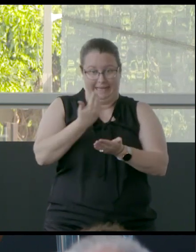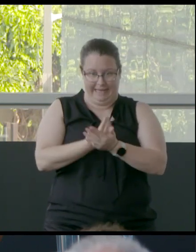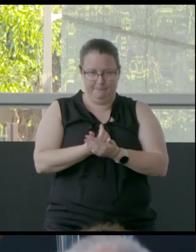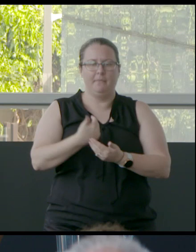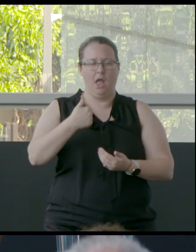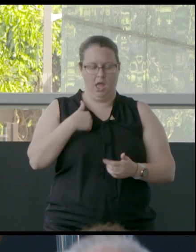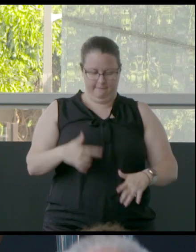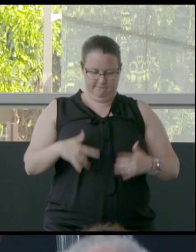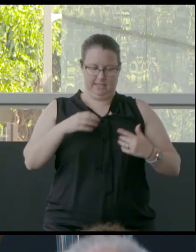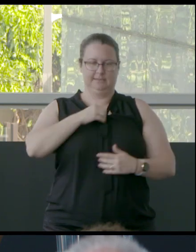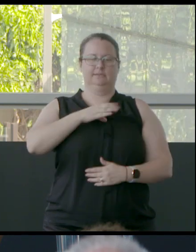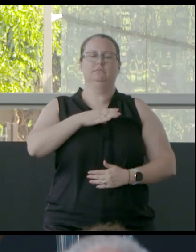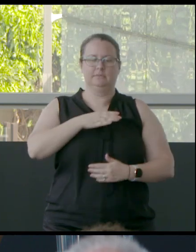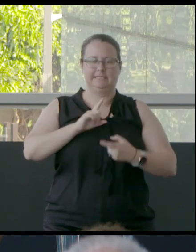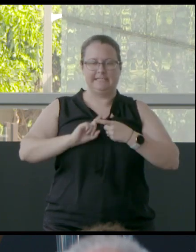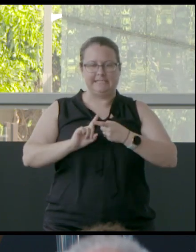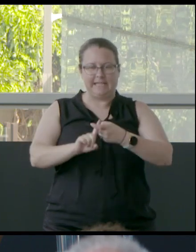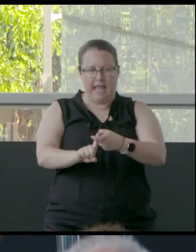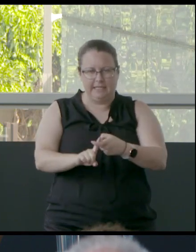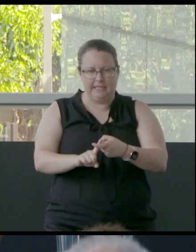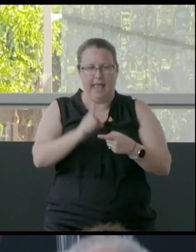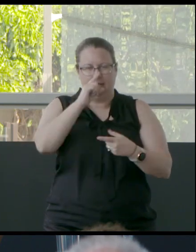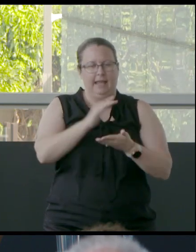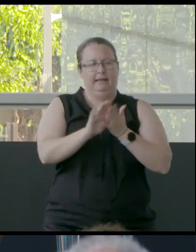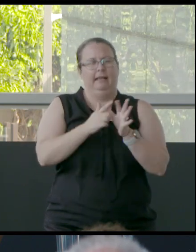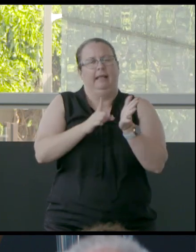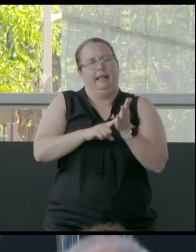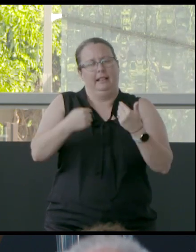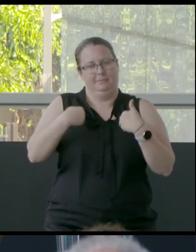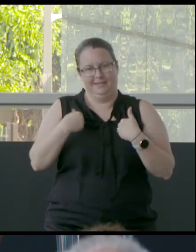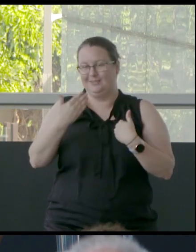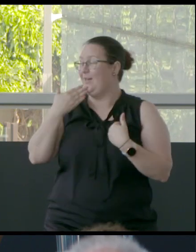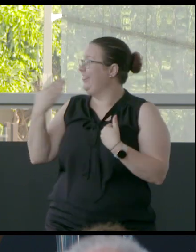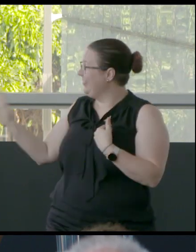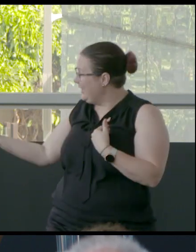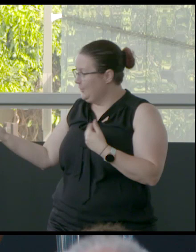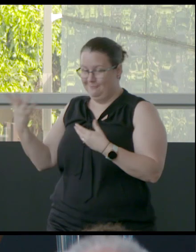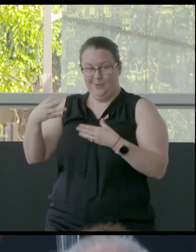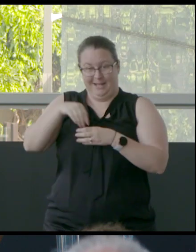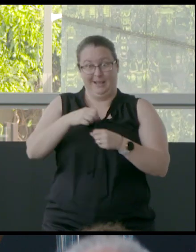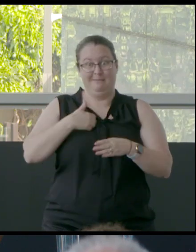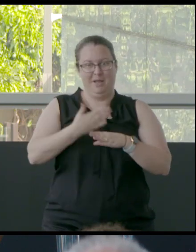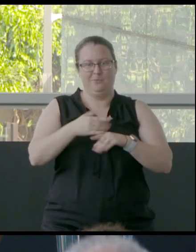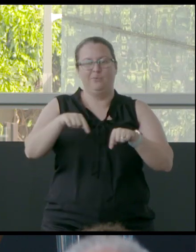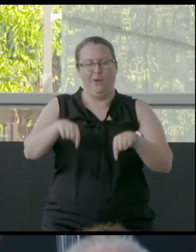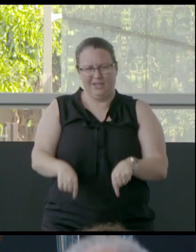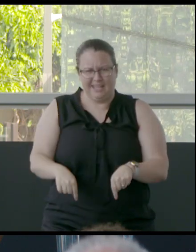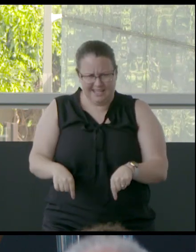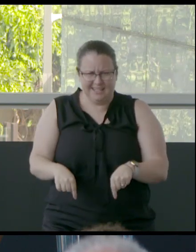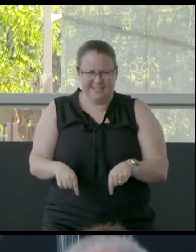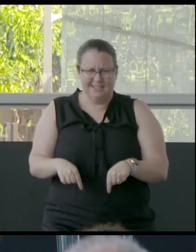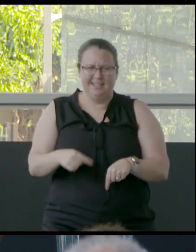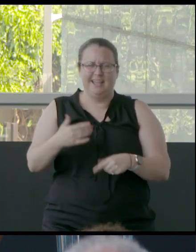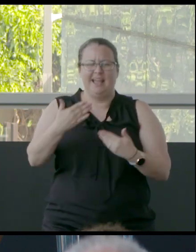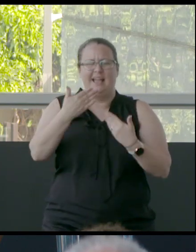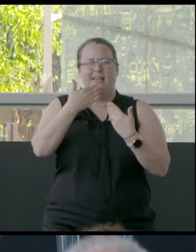sustained. And they also have the potential for healing. So thank you, Geraldine, for having the works here. And to have